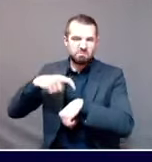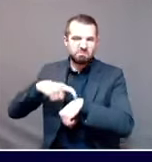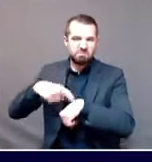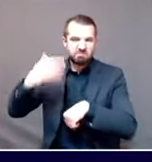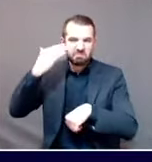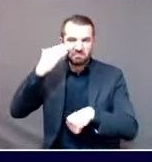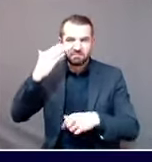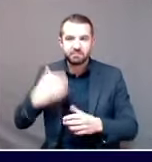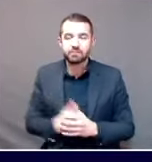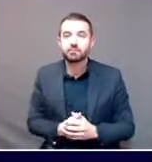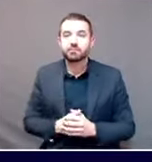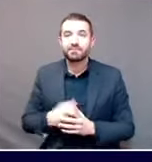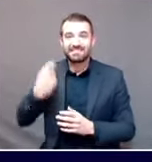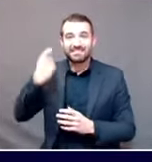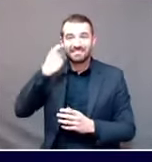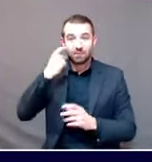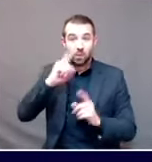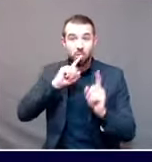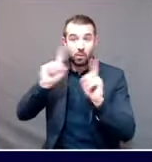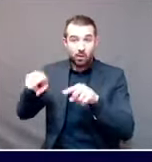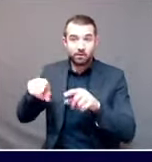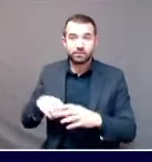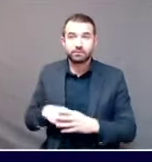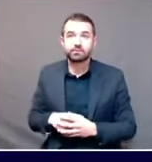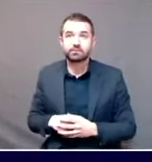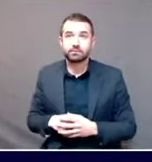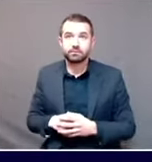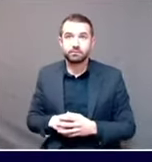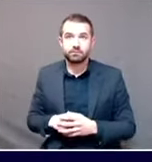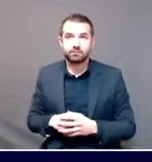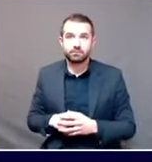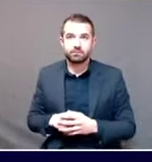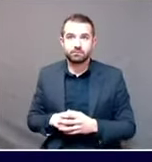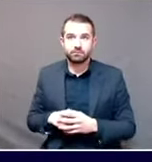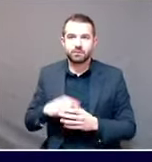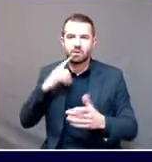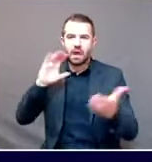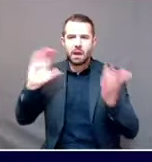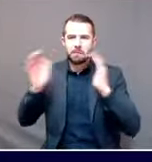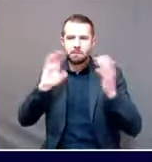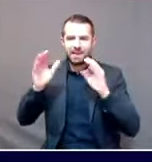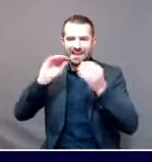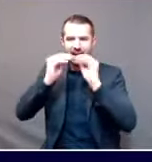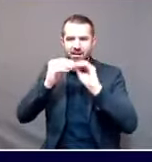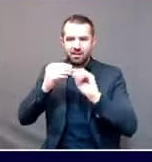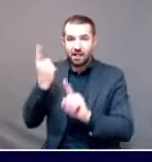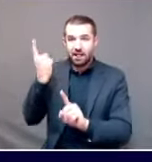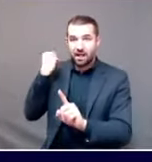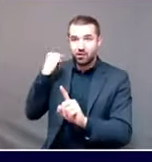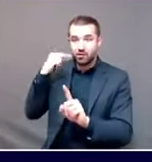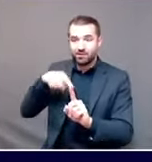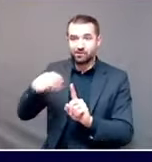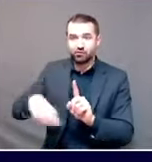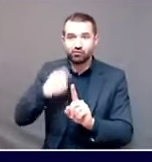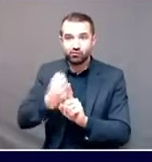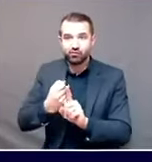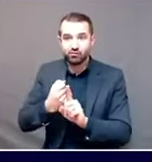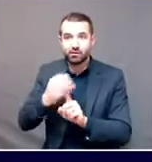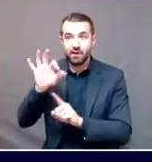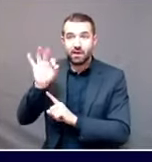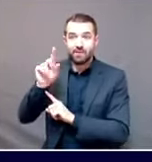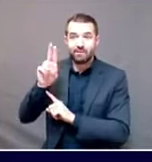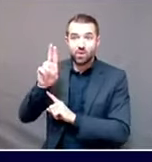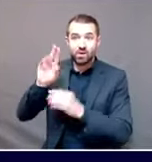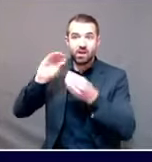far fewer cases than this time last year. So do you have any theories about why flu cases are down as COVID-19